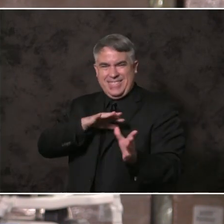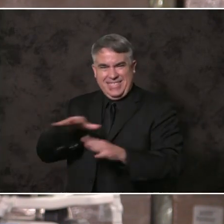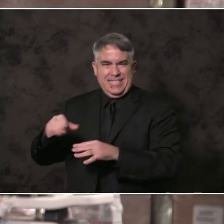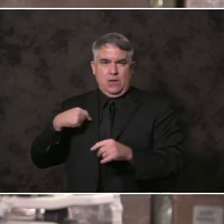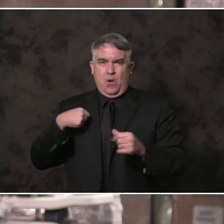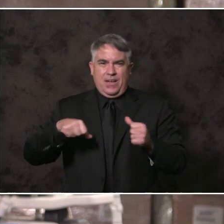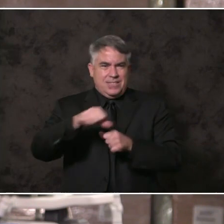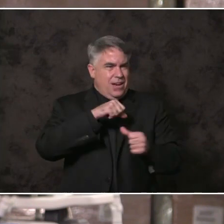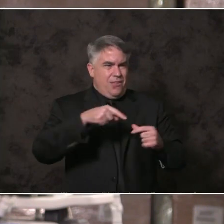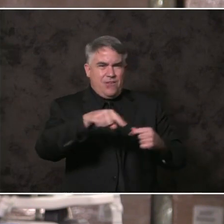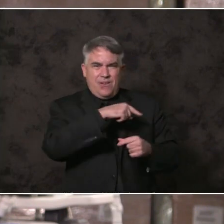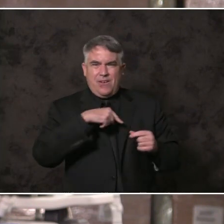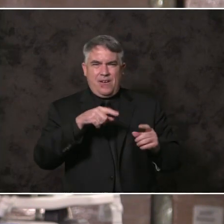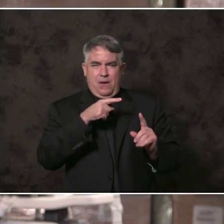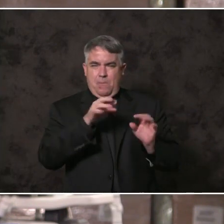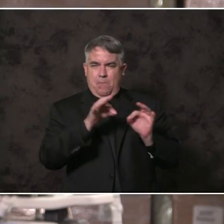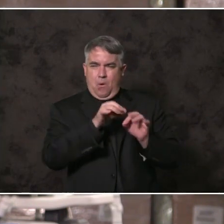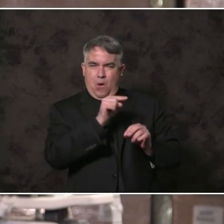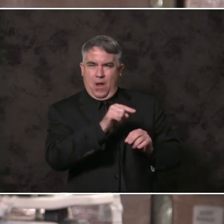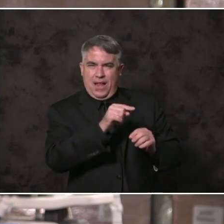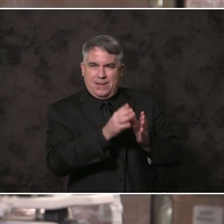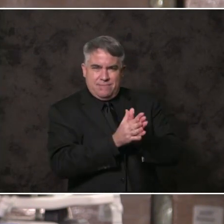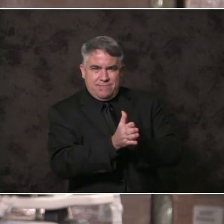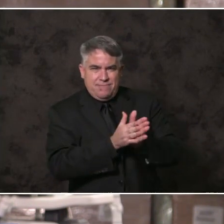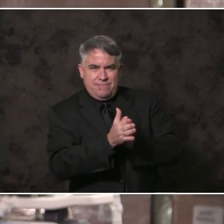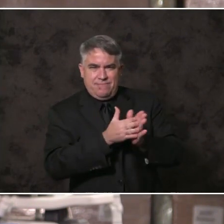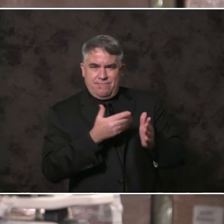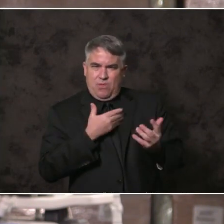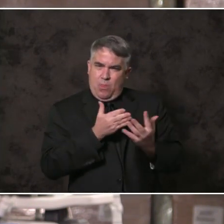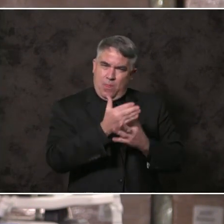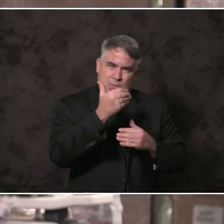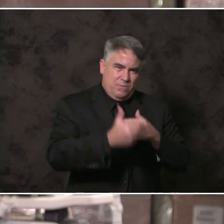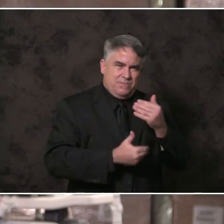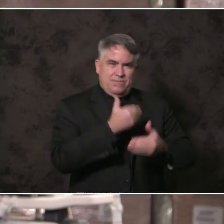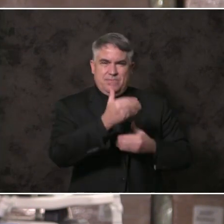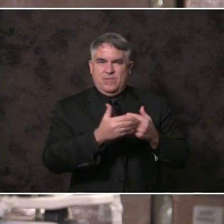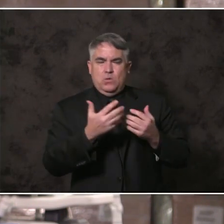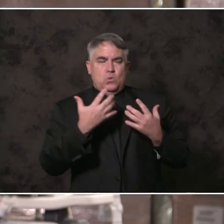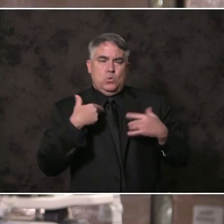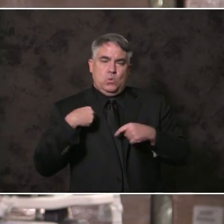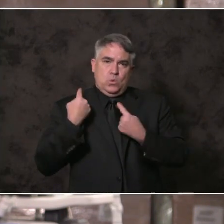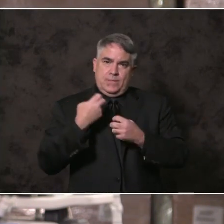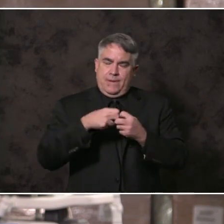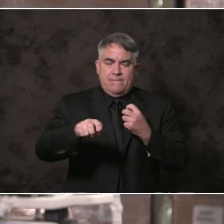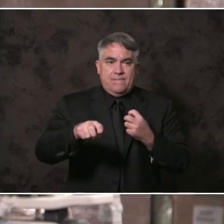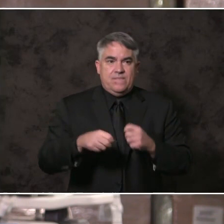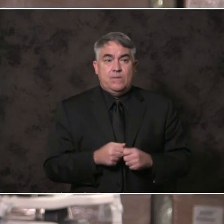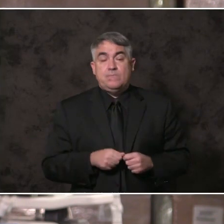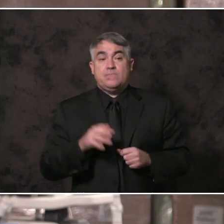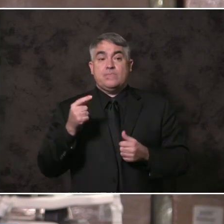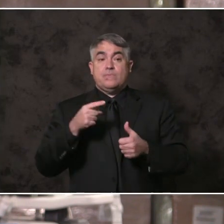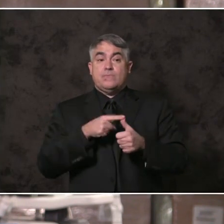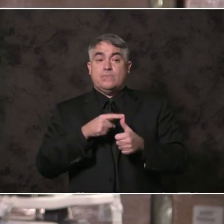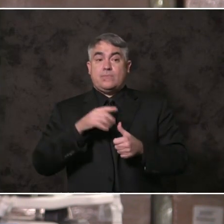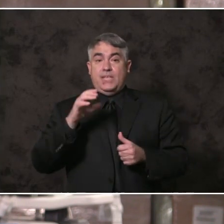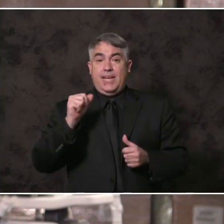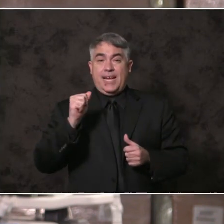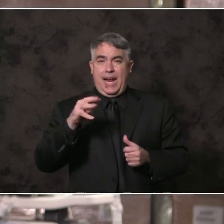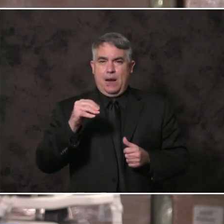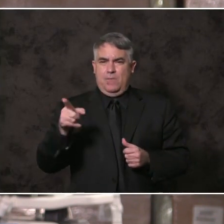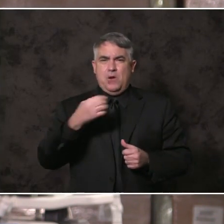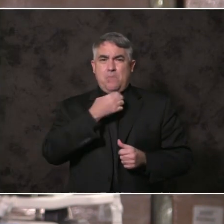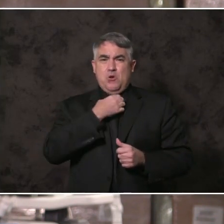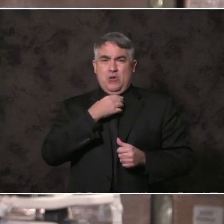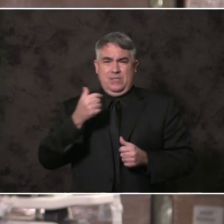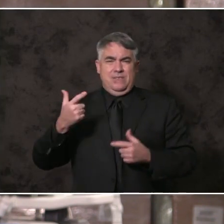That is what's kept me going through the darkest moments. I see that in Cam Fomby. A Marine Corps veteran